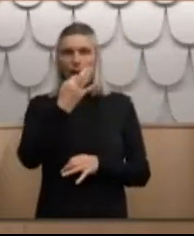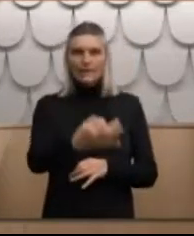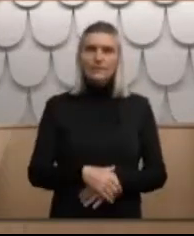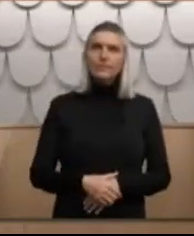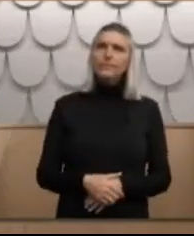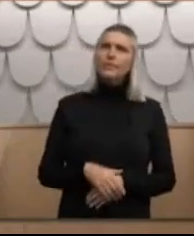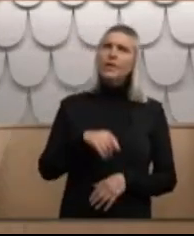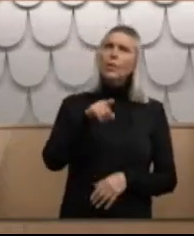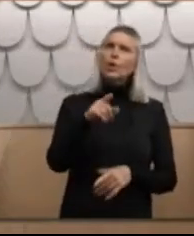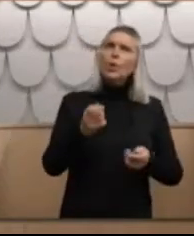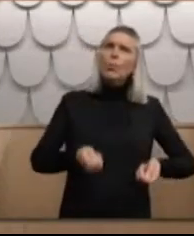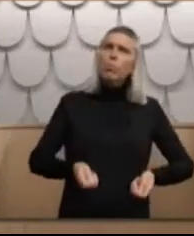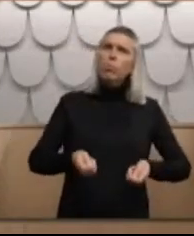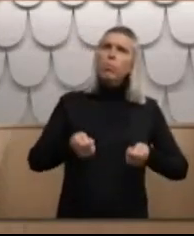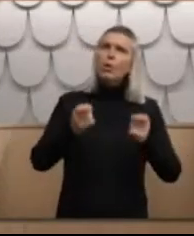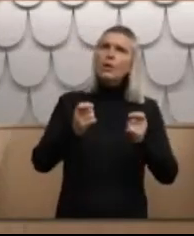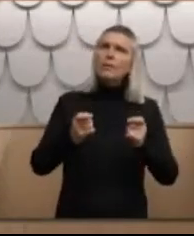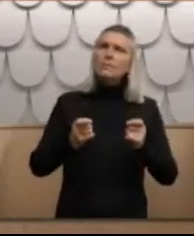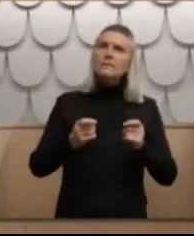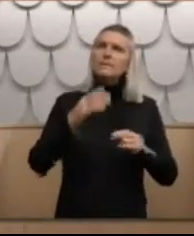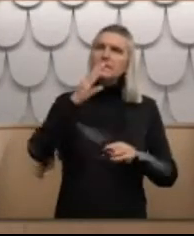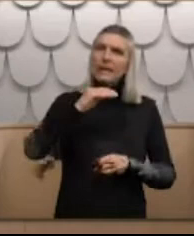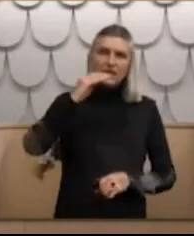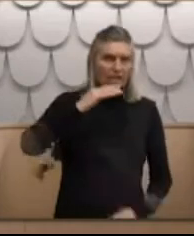Were you brought up in Te Rau Māori?